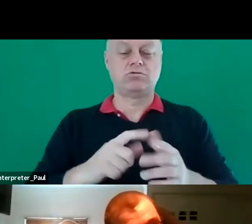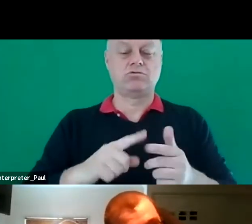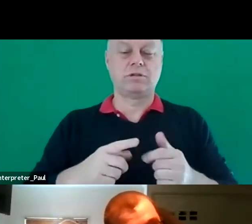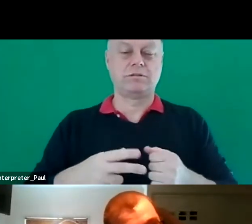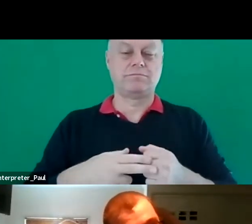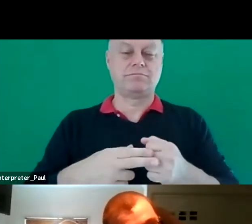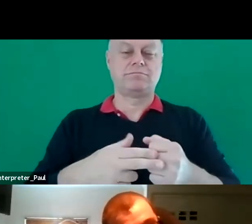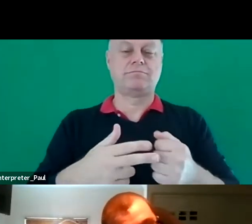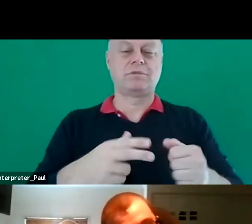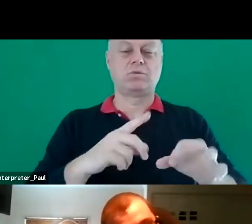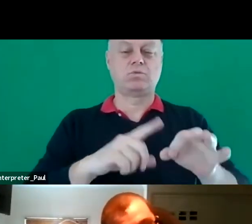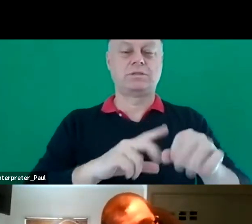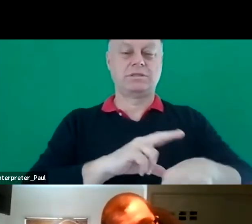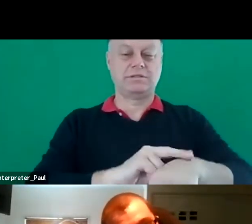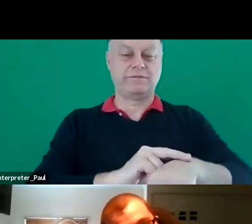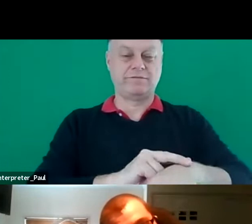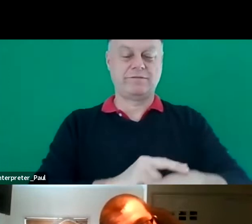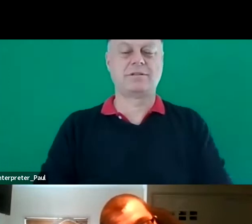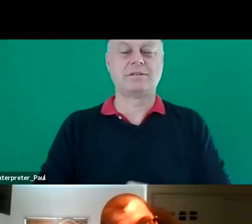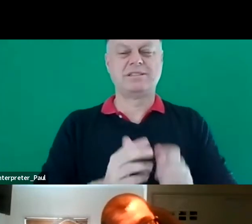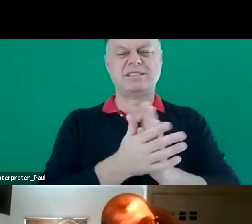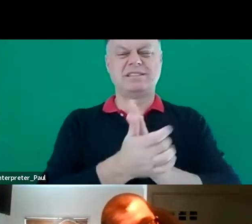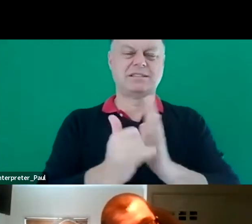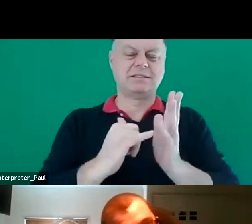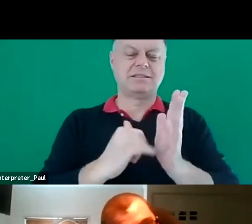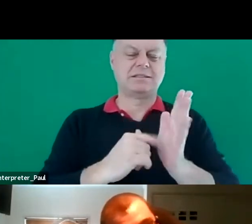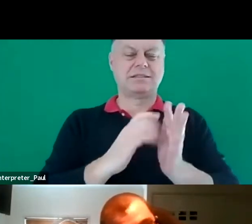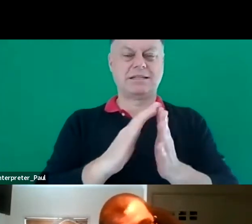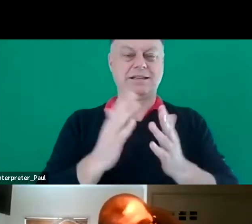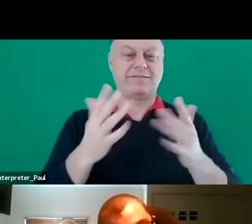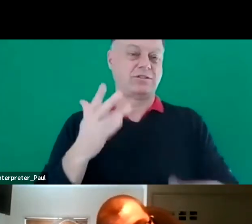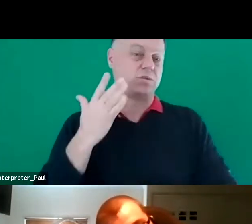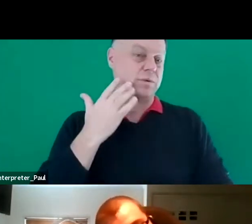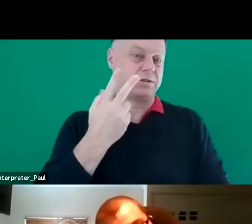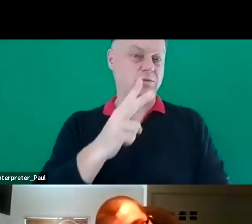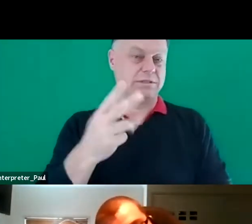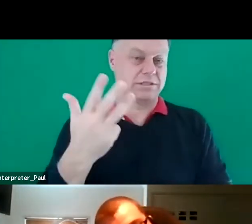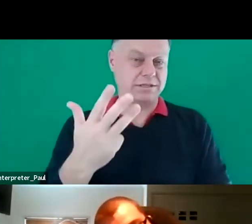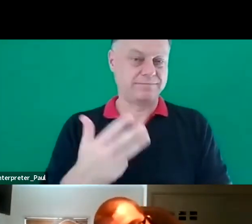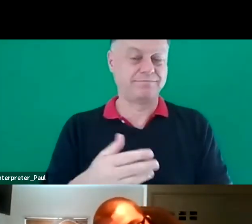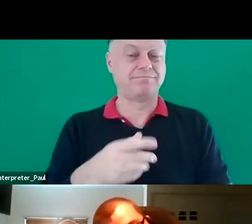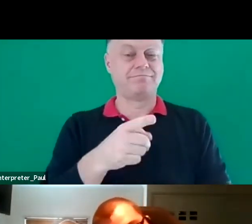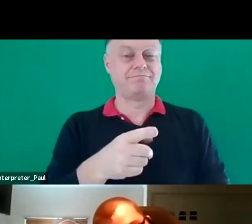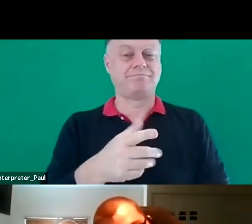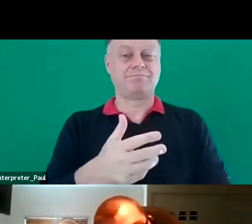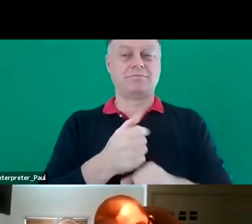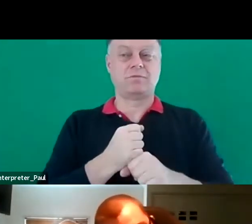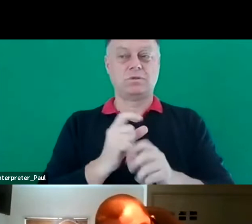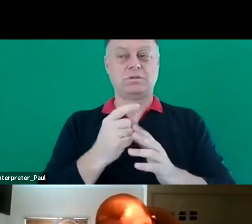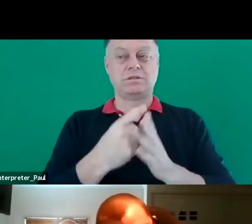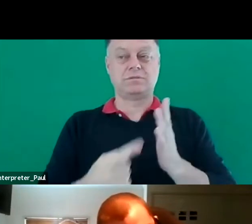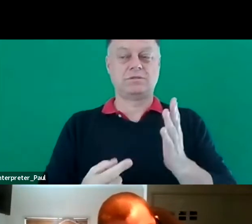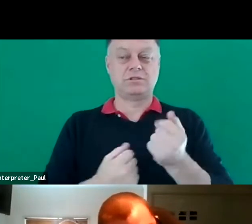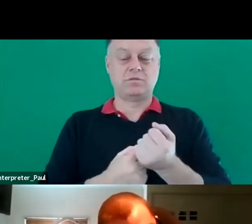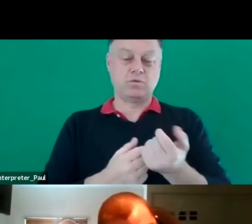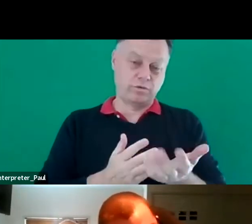at TAFE in Queensland, Skills Tech, and he completed that in 2019. And Anthony received disability support